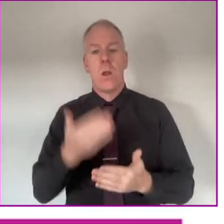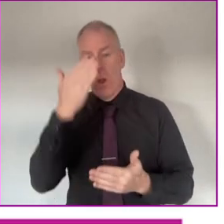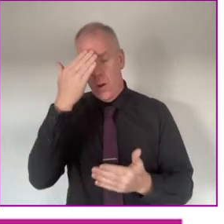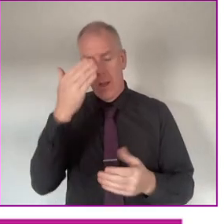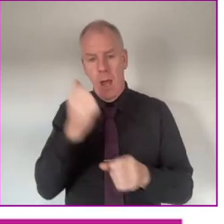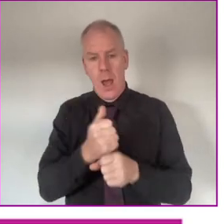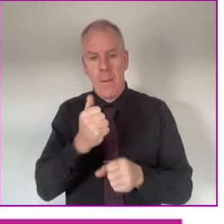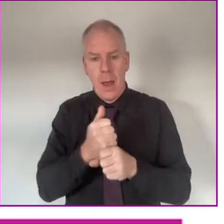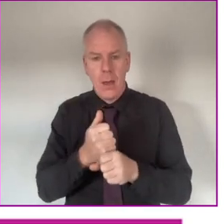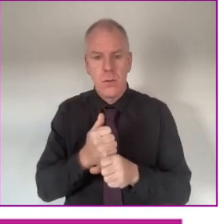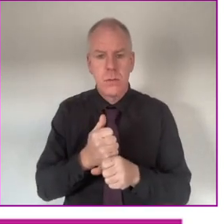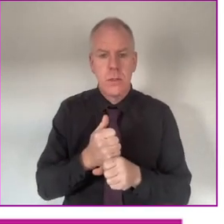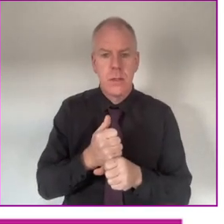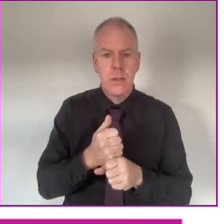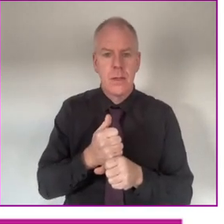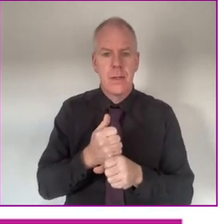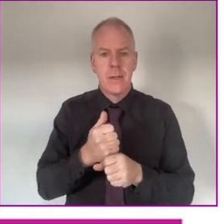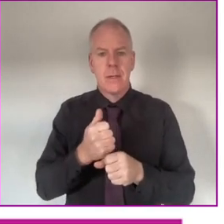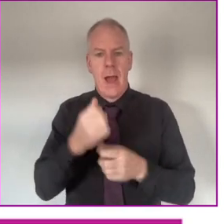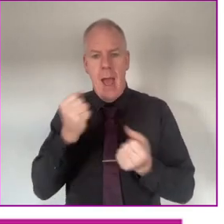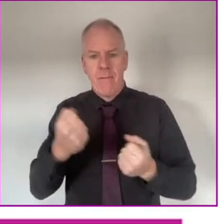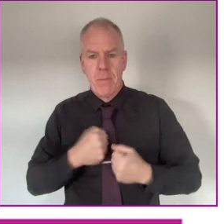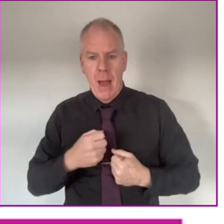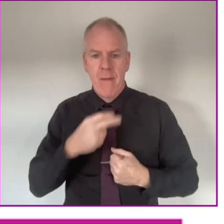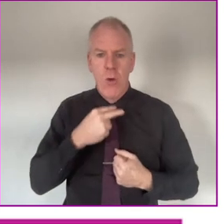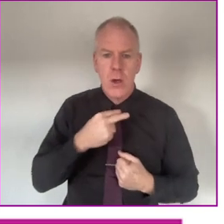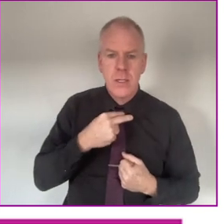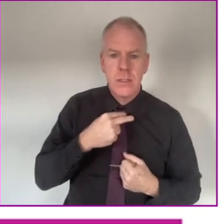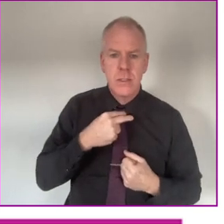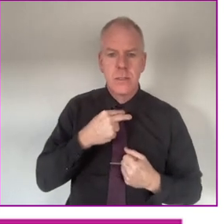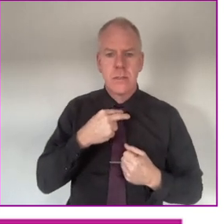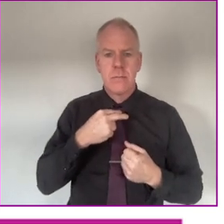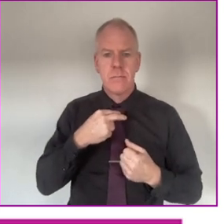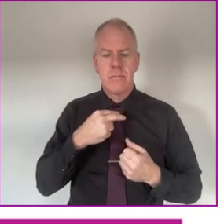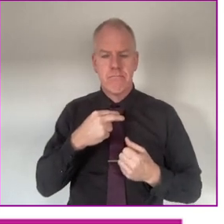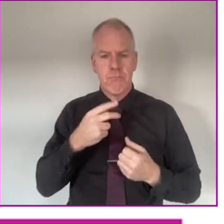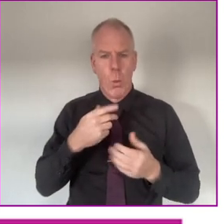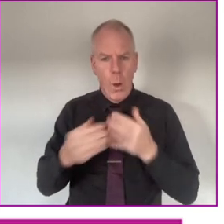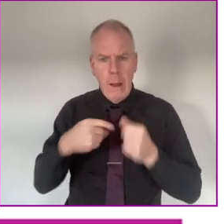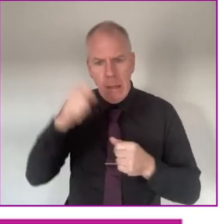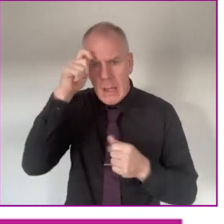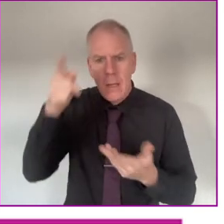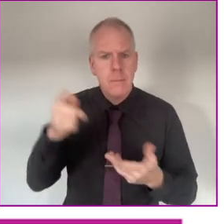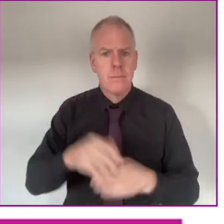learned about making decisions and having a say that I think.